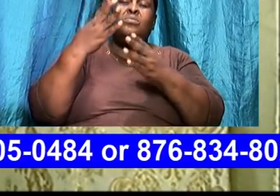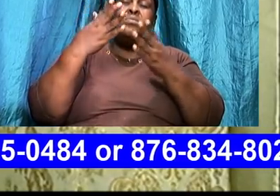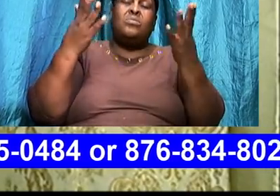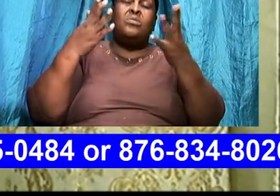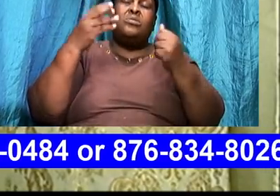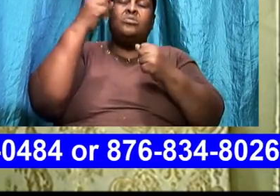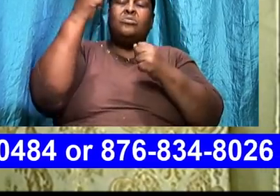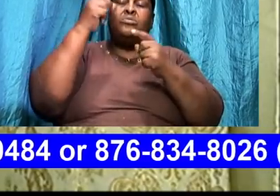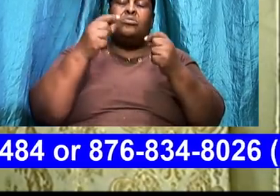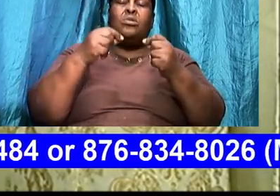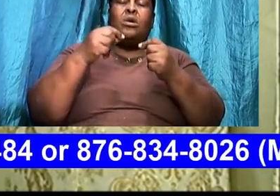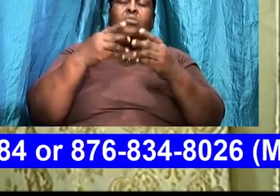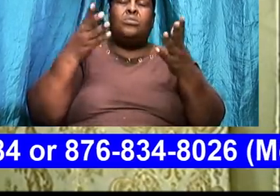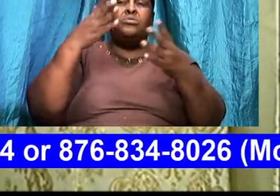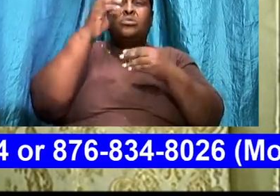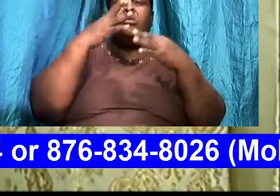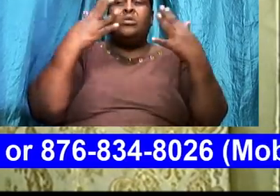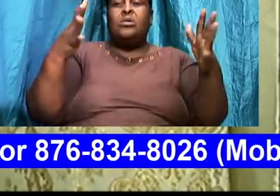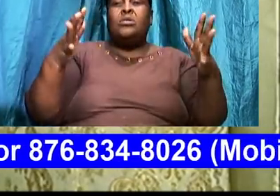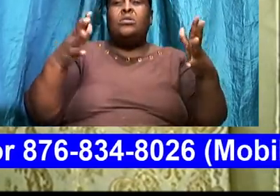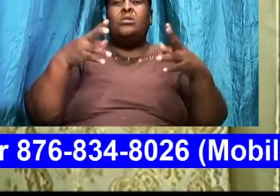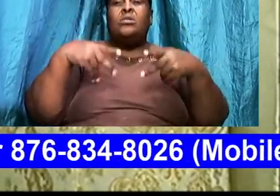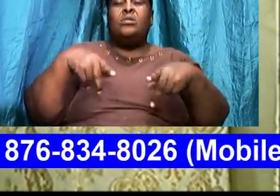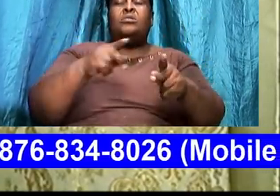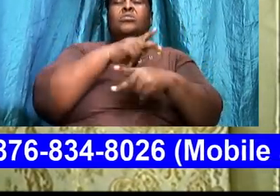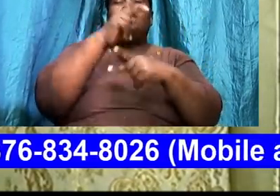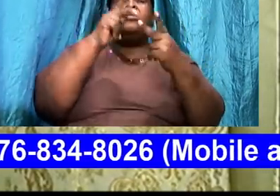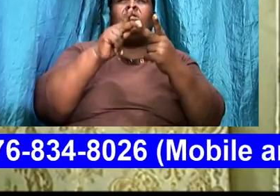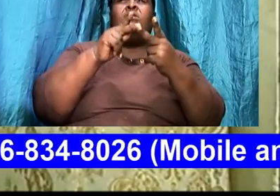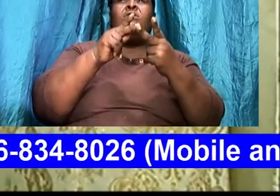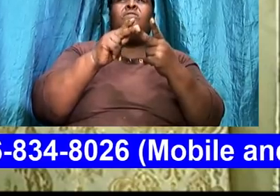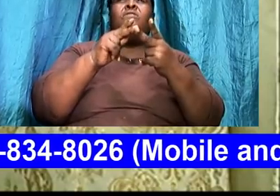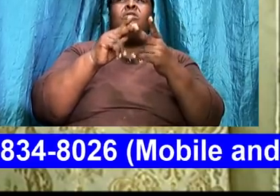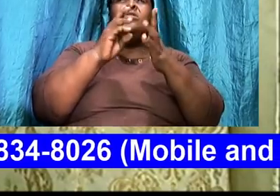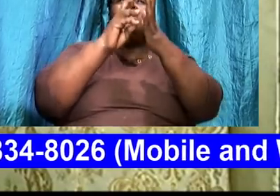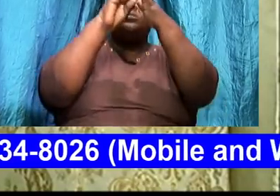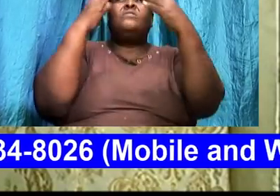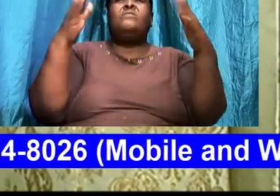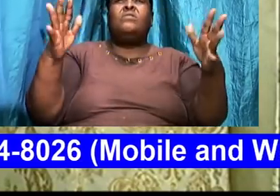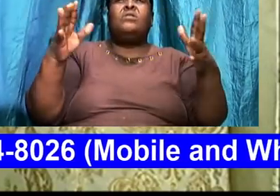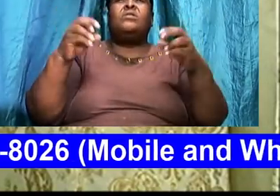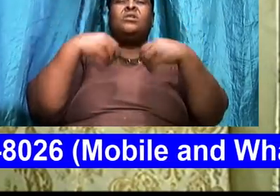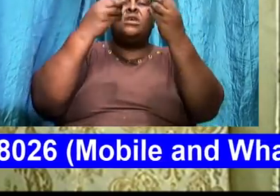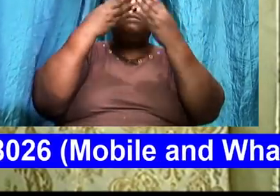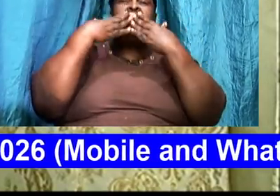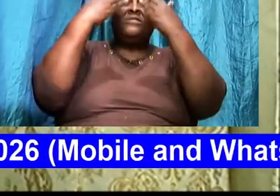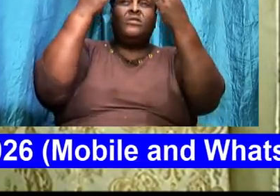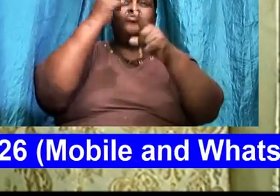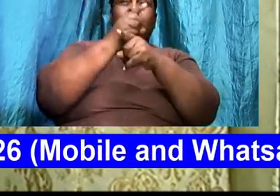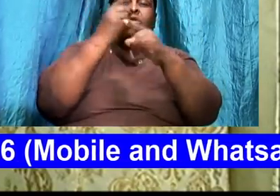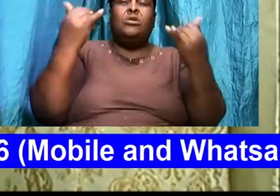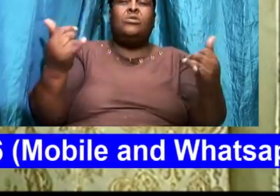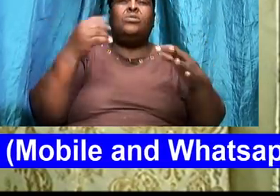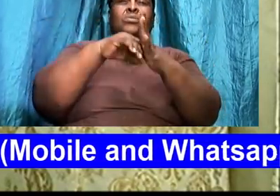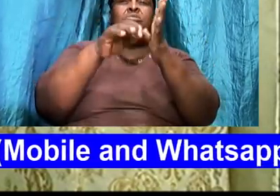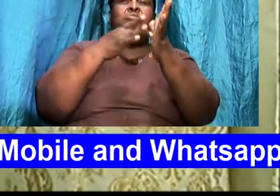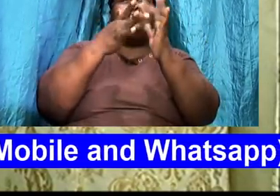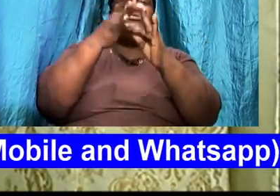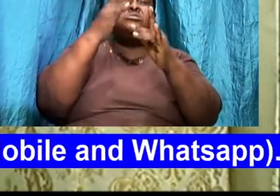you for what you have accomplished. Let your perfect will be done. As we give a thanks right now. In Jesus name.